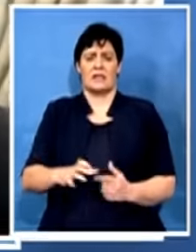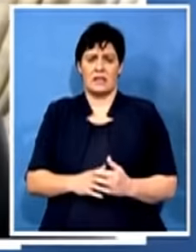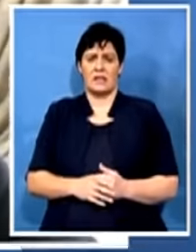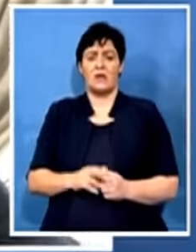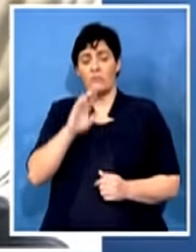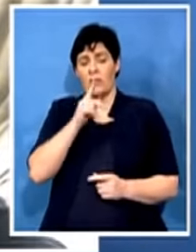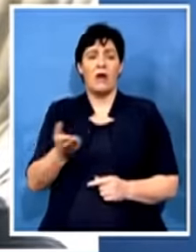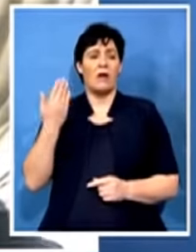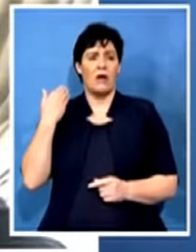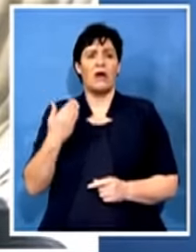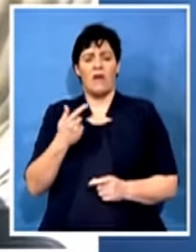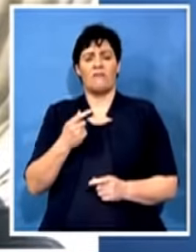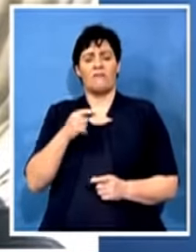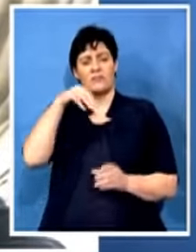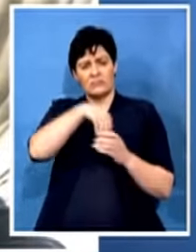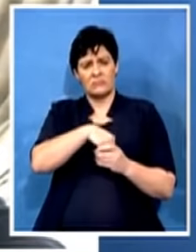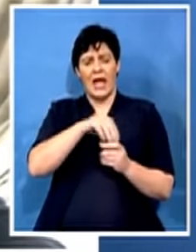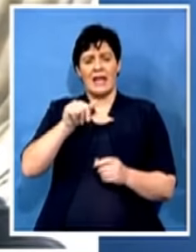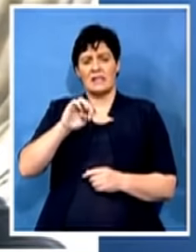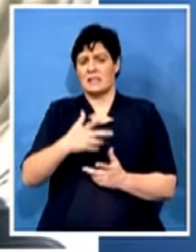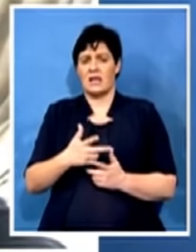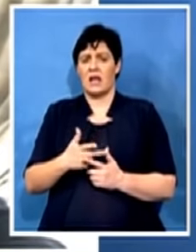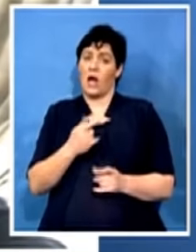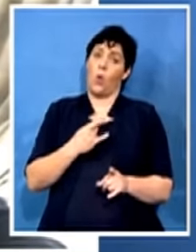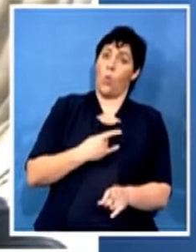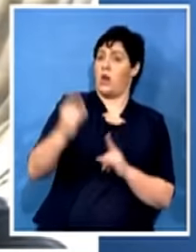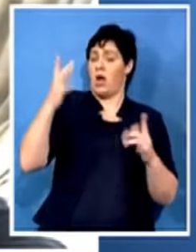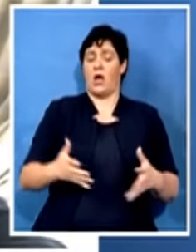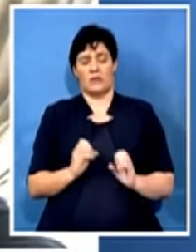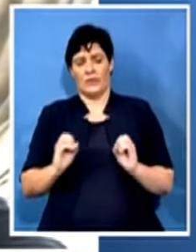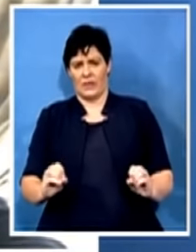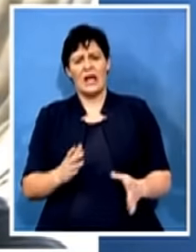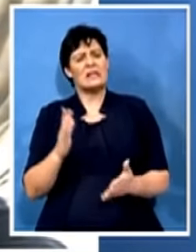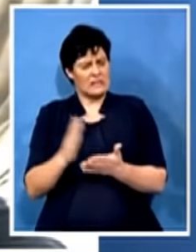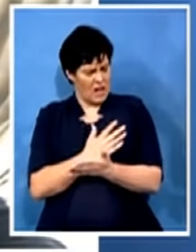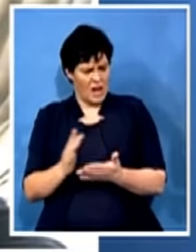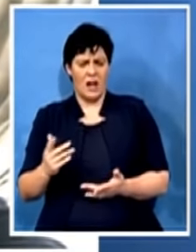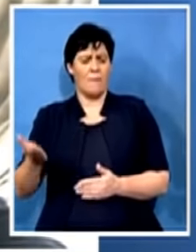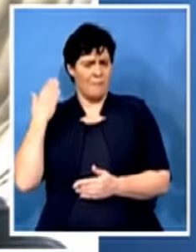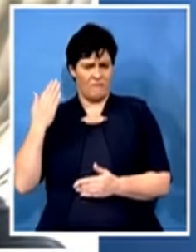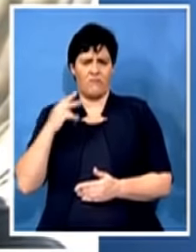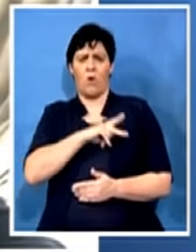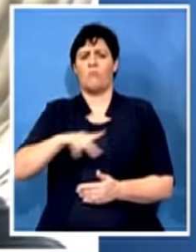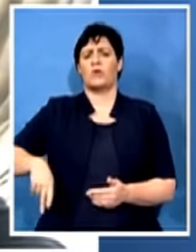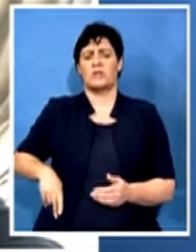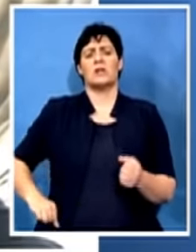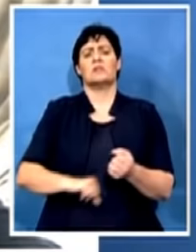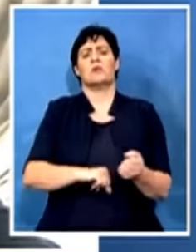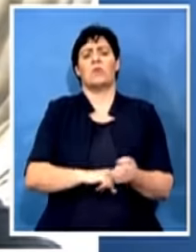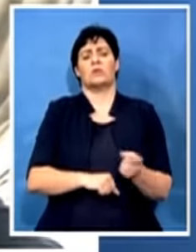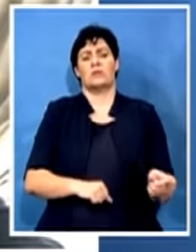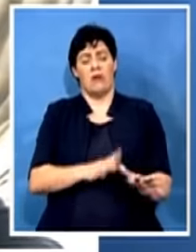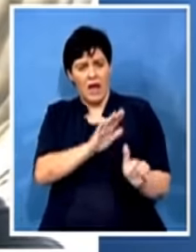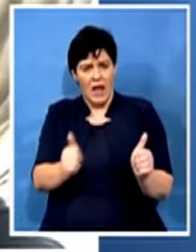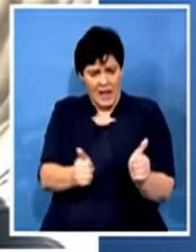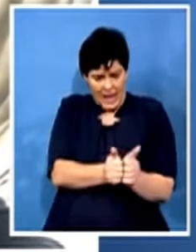outright winner, and there are those who still support the former President, whom essentially will align themselves with the Secretary General of the African National Congress.